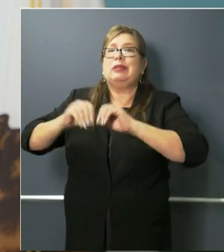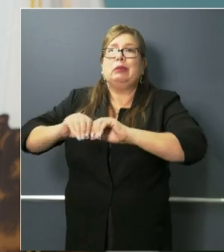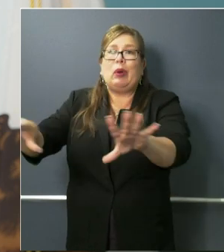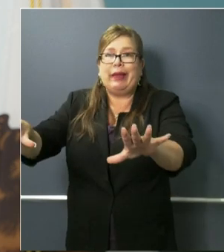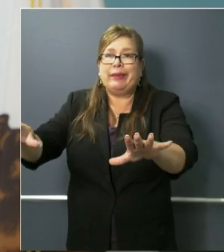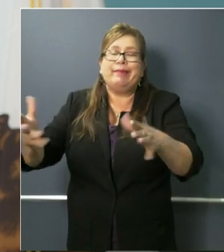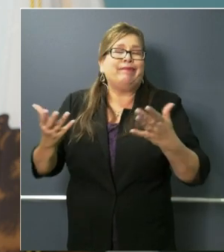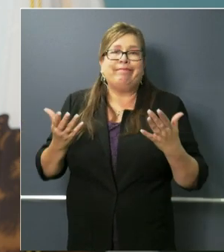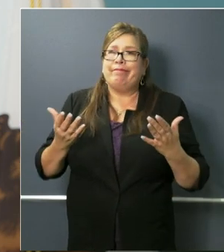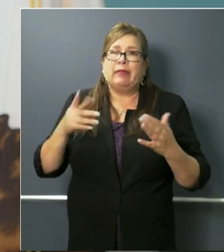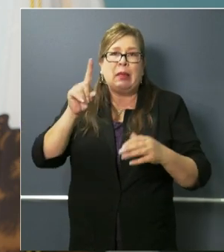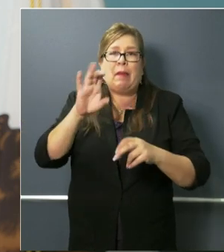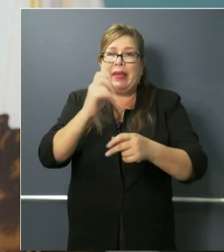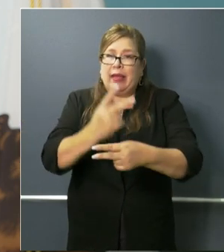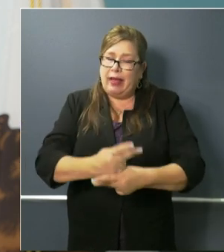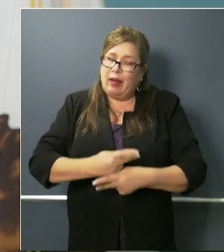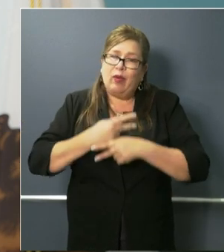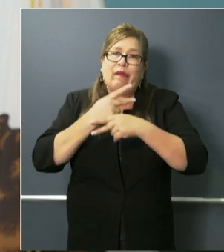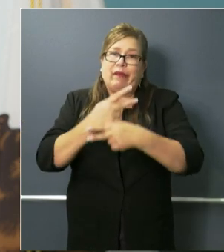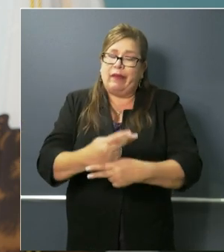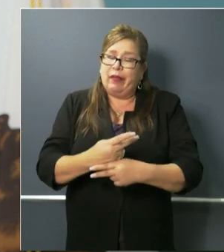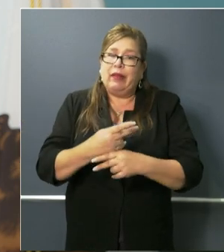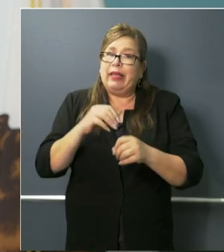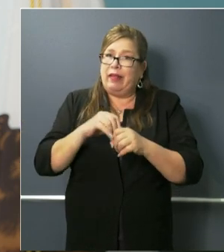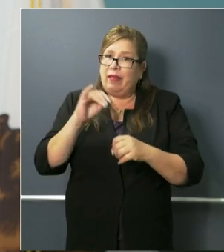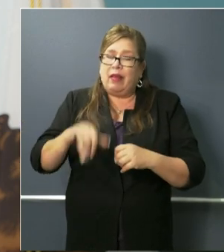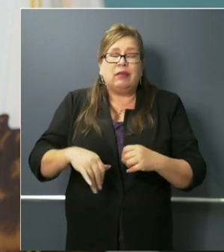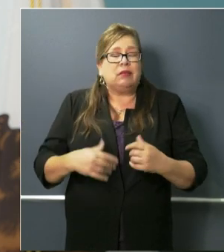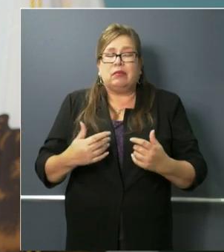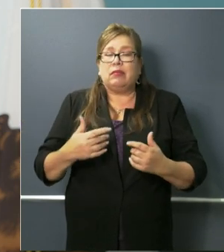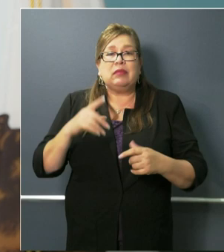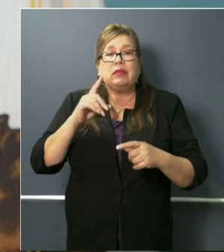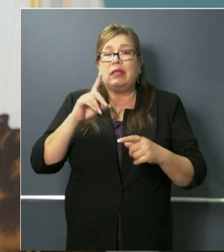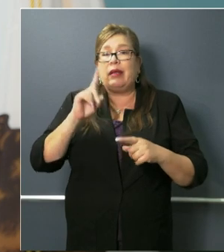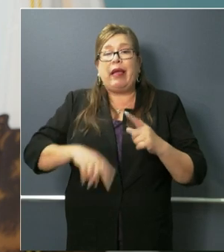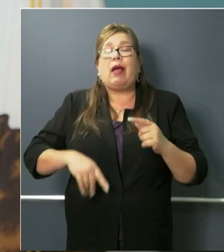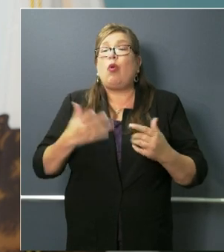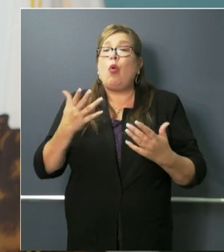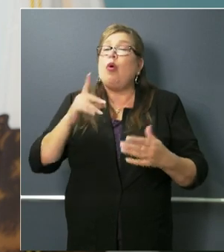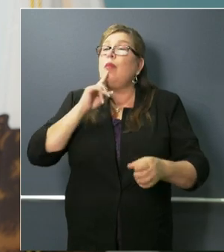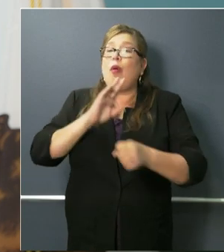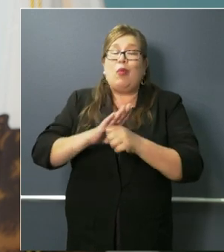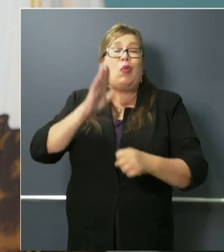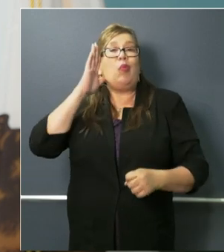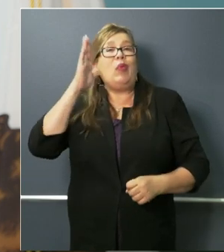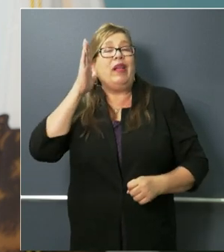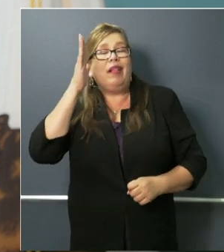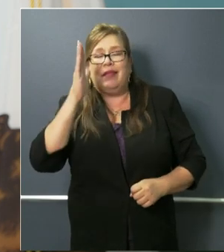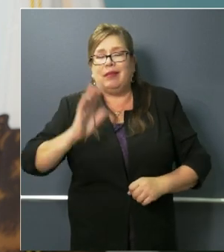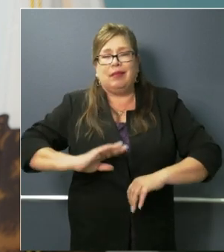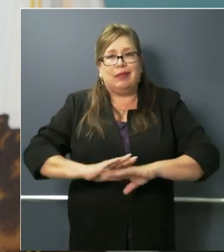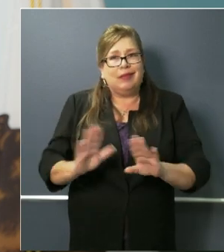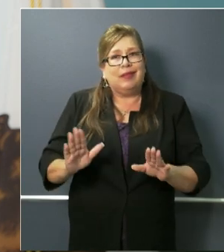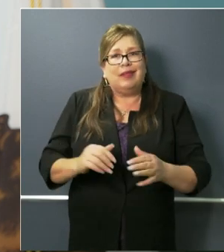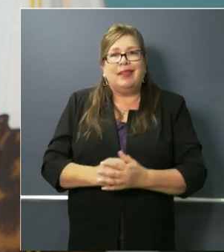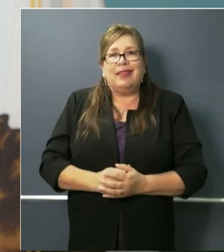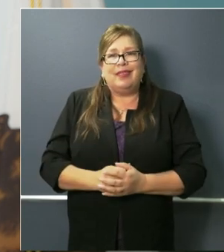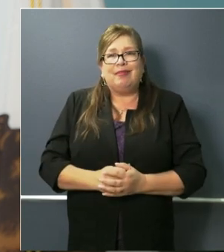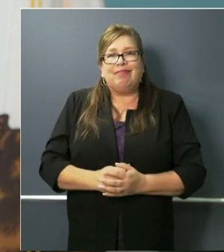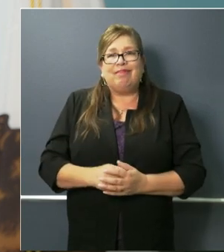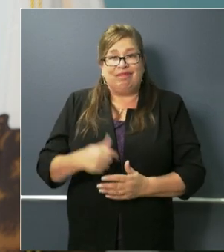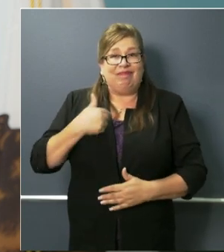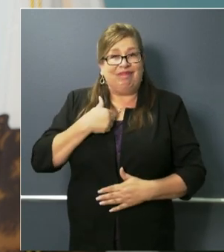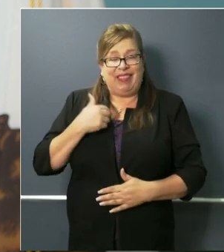uh one has to be very cautious here one has to be careful not to over promise it's interesting i have a lot of friends that work